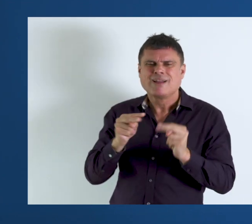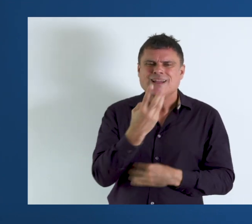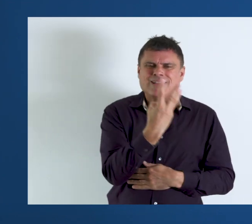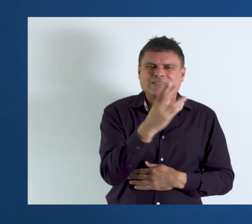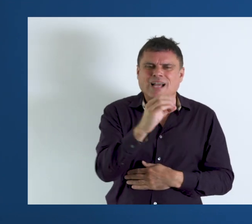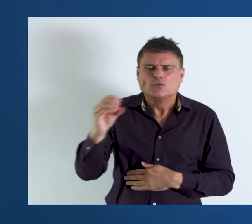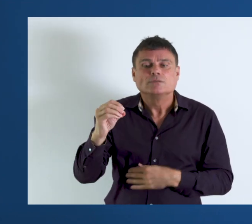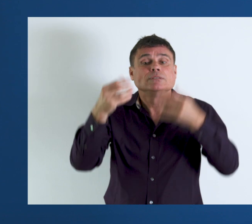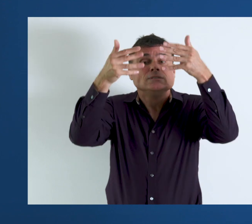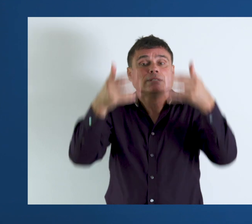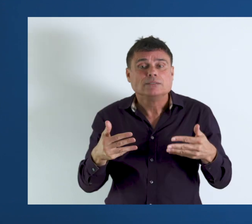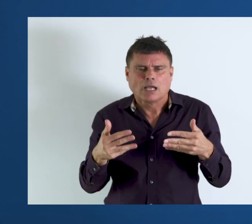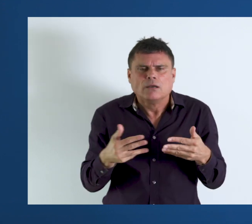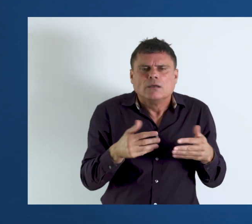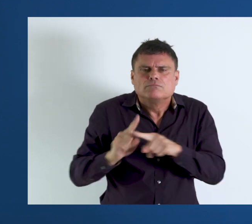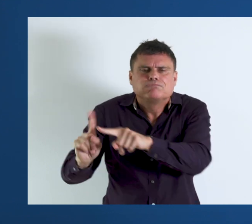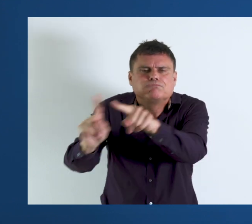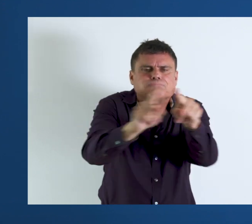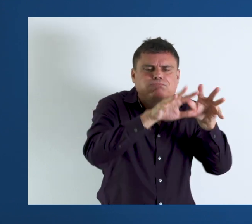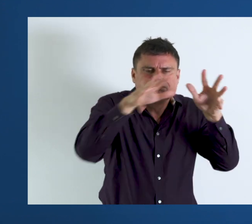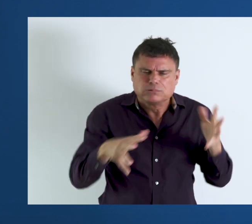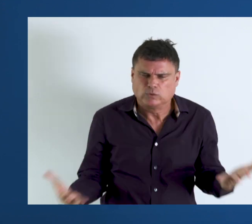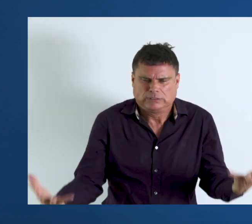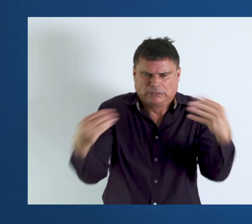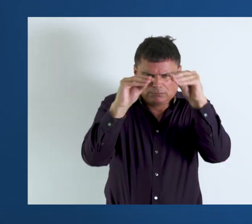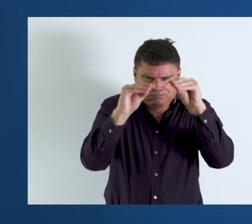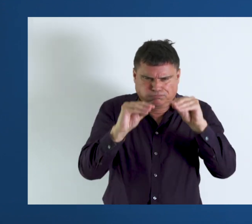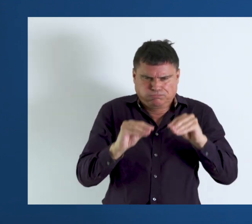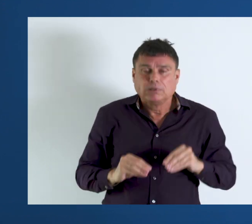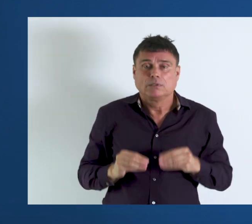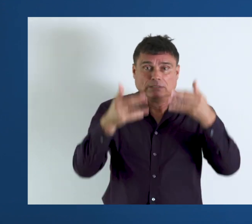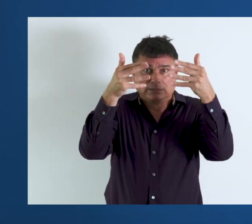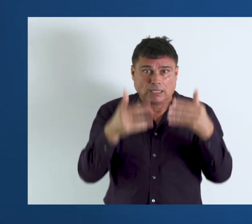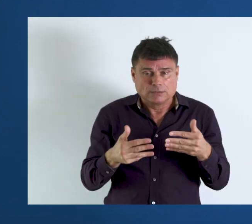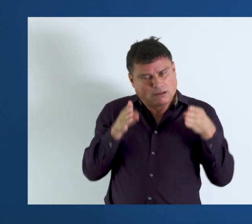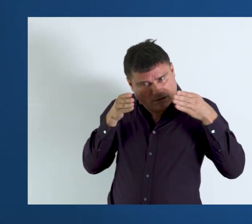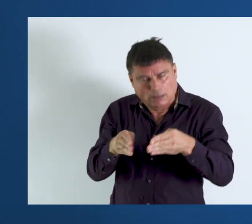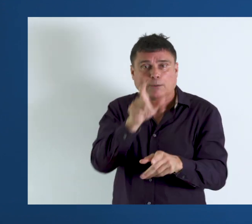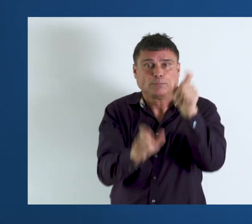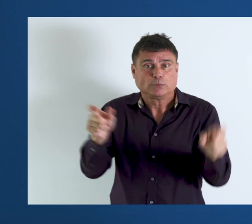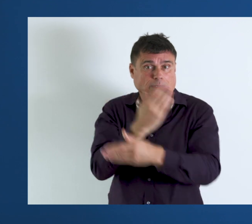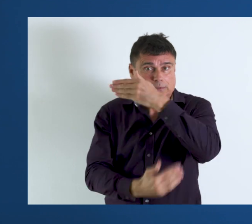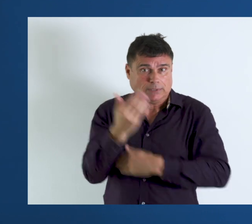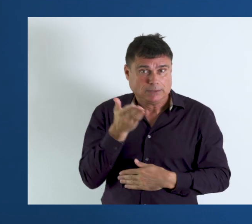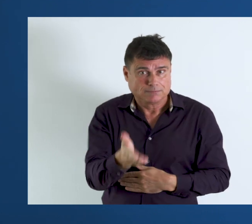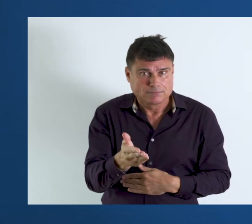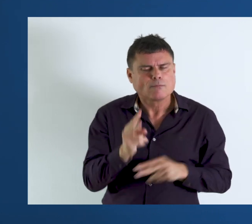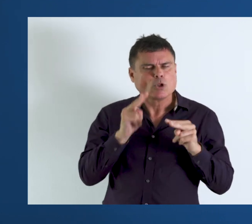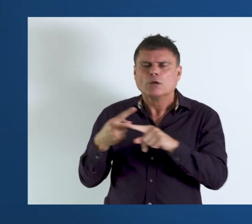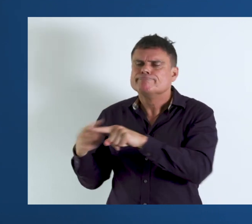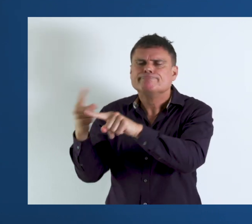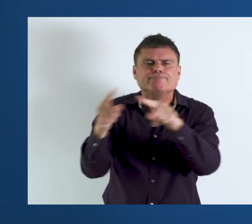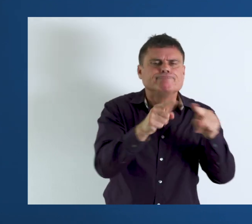800 data sources that have been used to collect data on persons with disabilities. We look